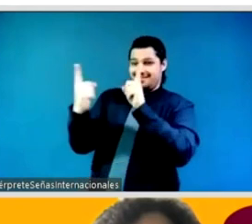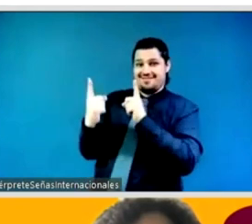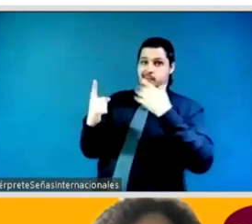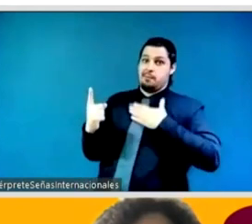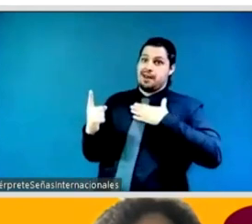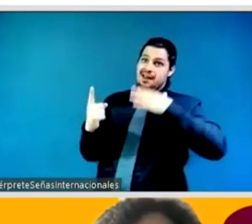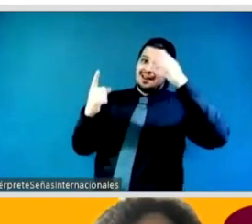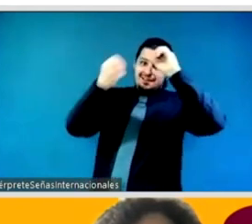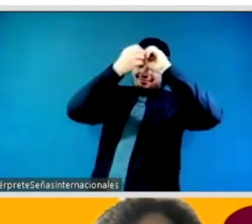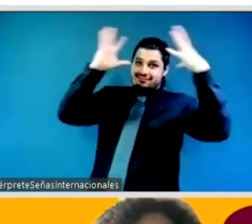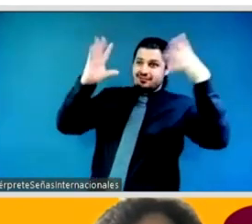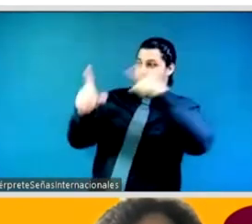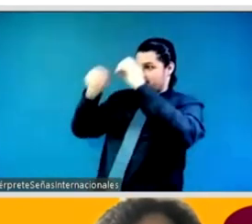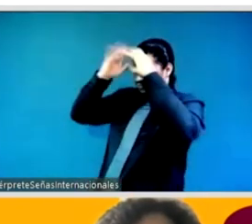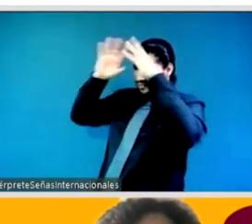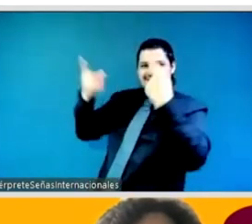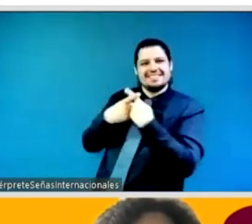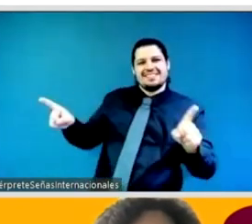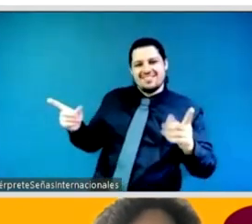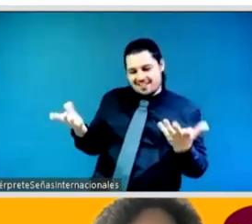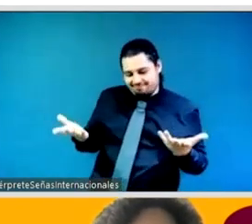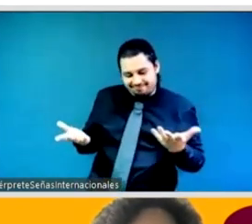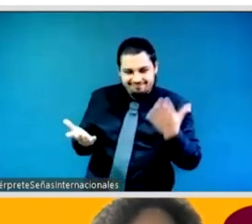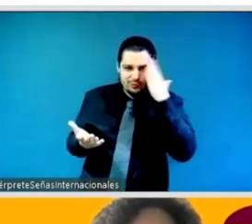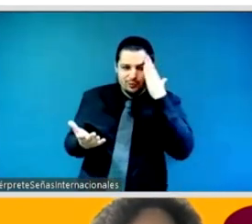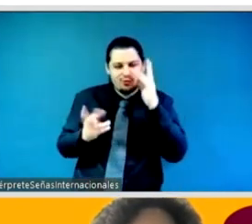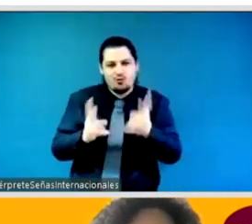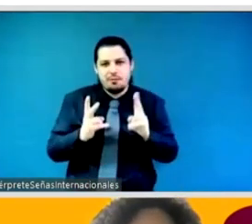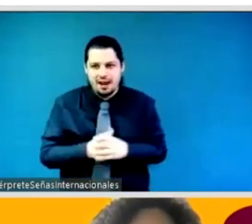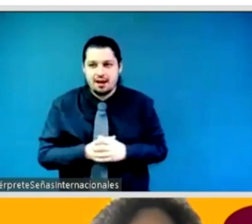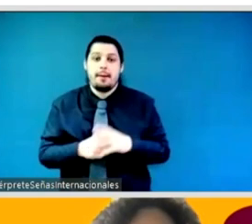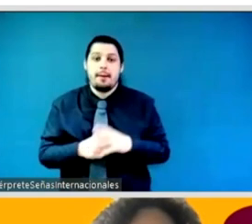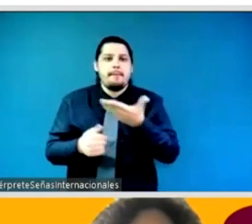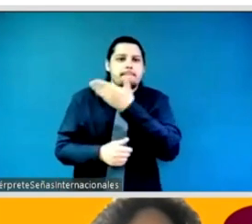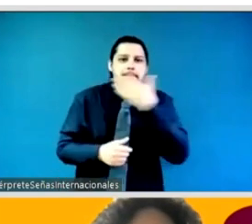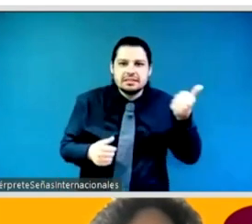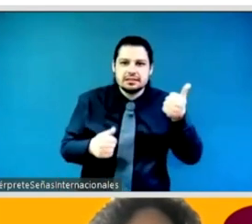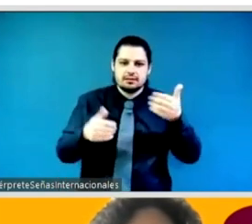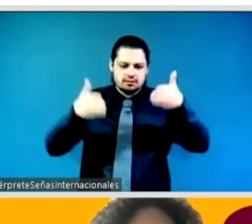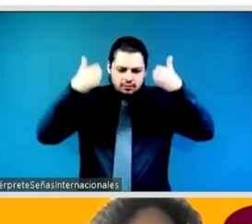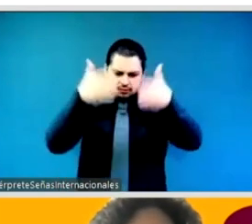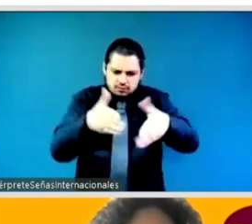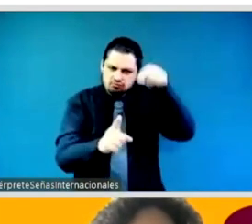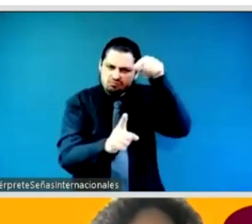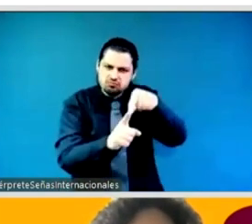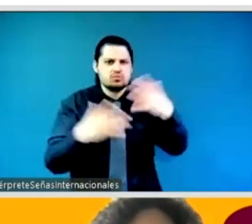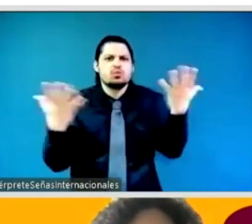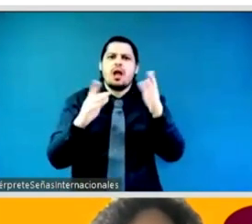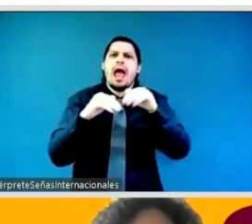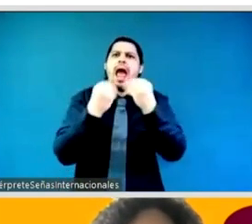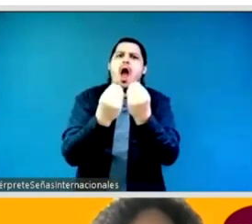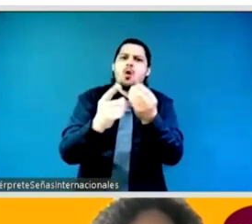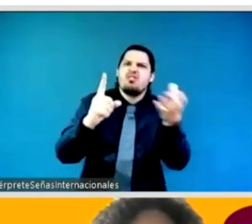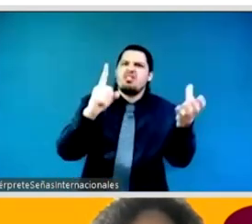patriarchal systems that exist right the yardstick that measures a change in thinking and i think that's my takeaway for everyone that how do we begin